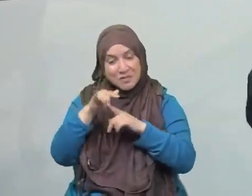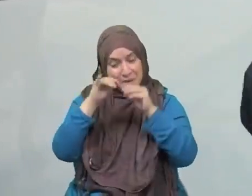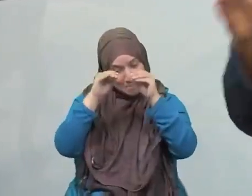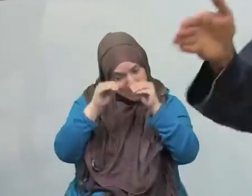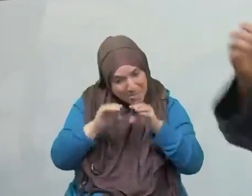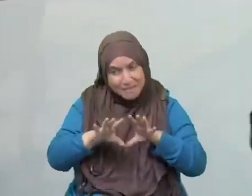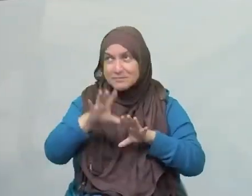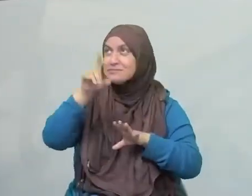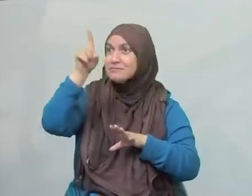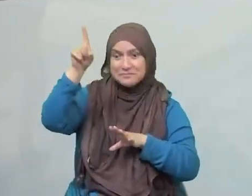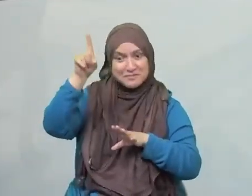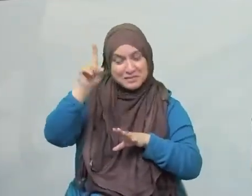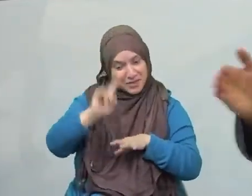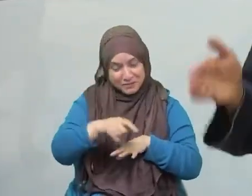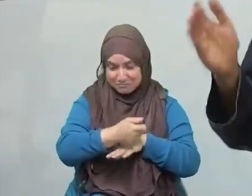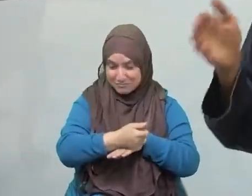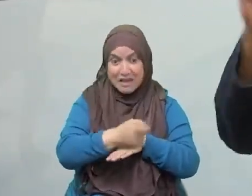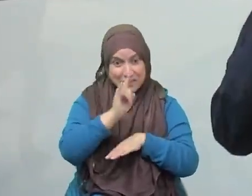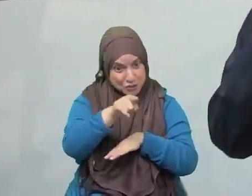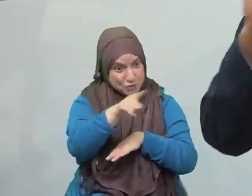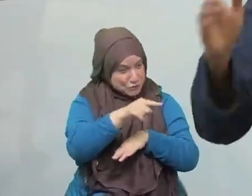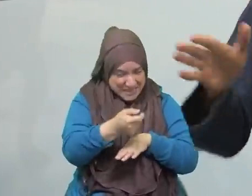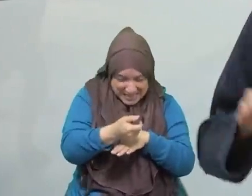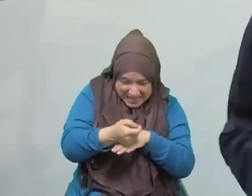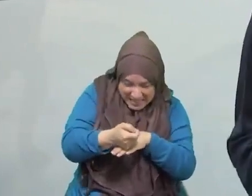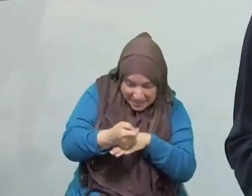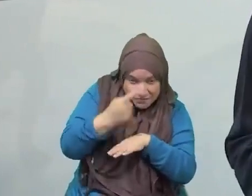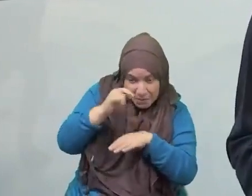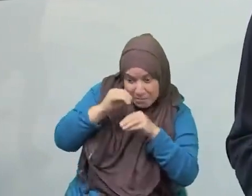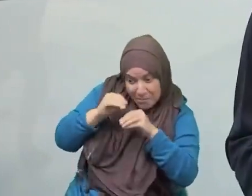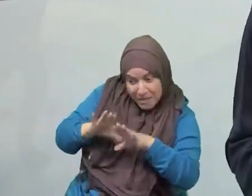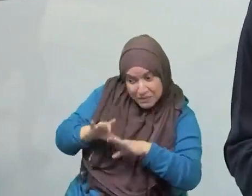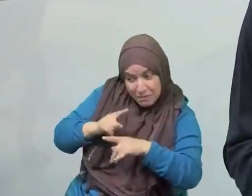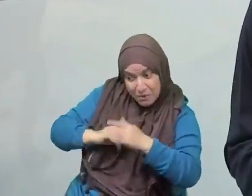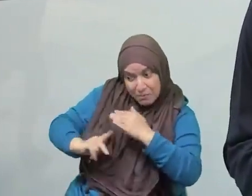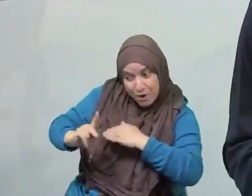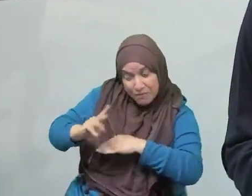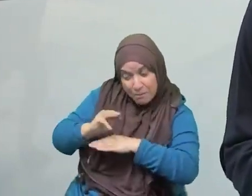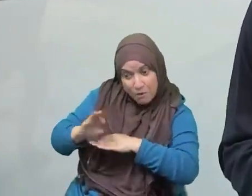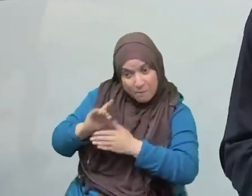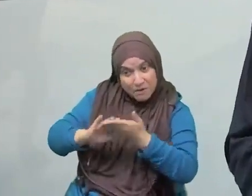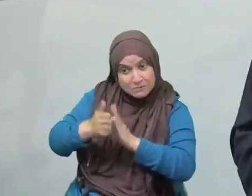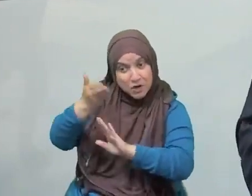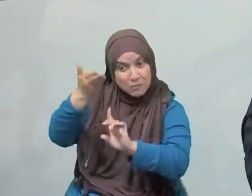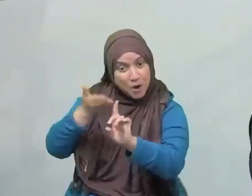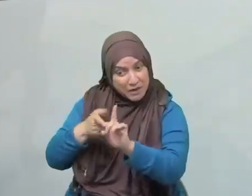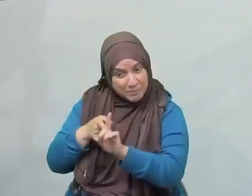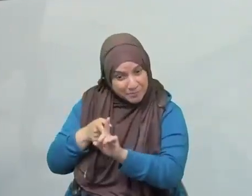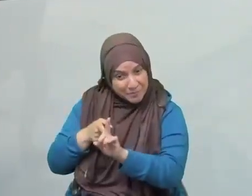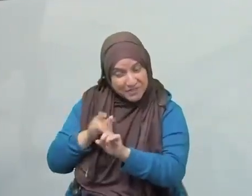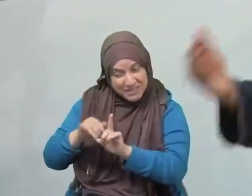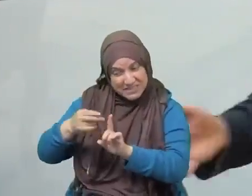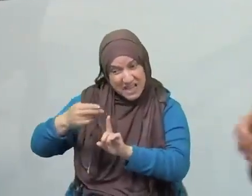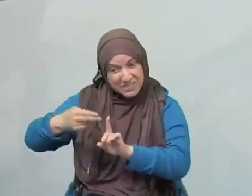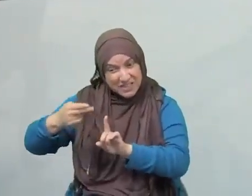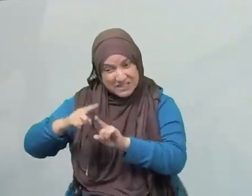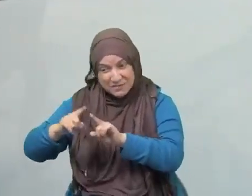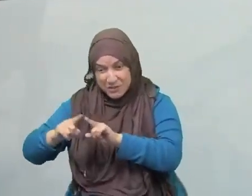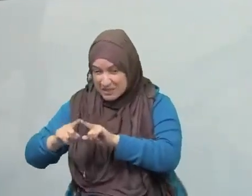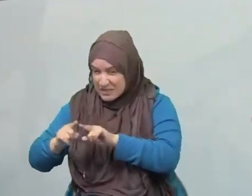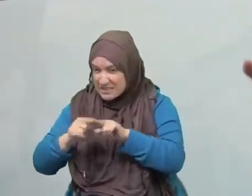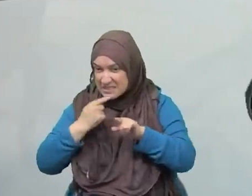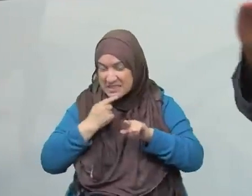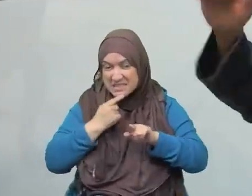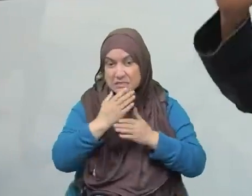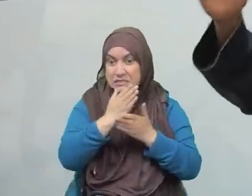read them and you say, that's the one. Or, inna rabbaka yuhibbul hamd. Your Lord loves praise. So just say, alhamdulillah, over and over